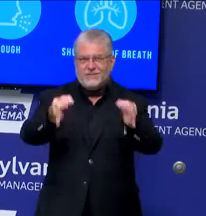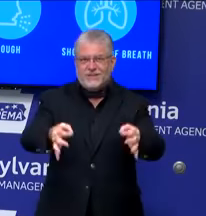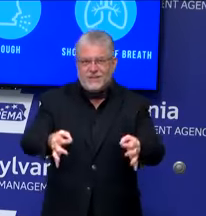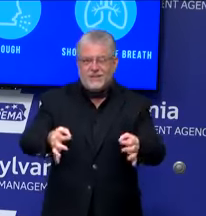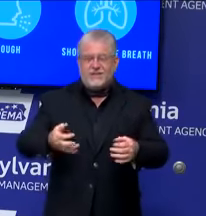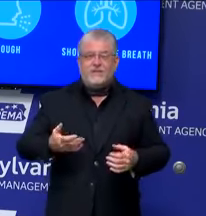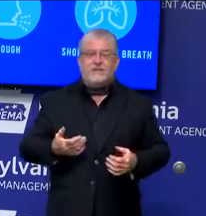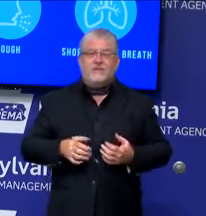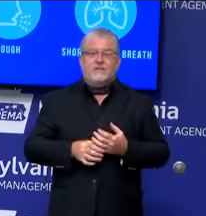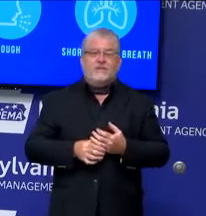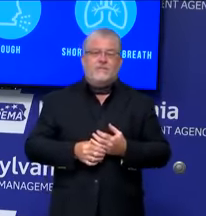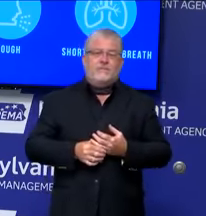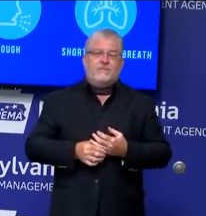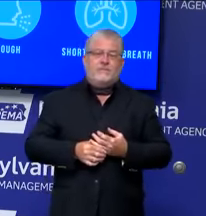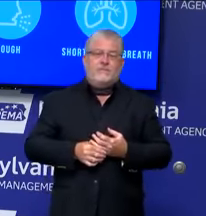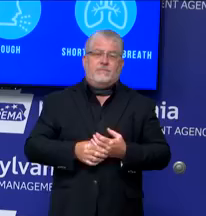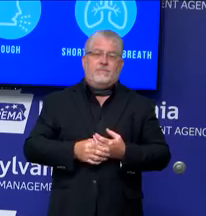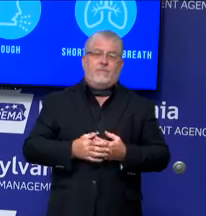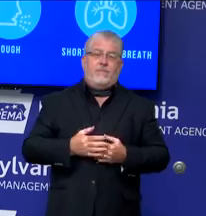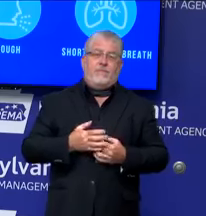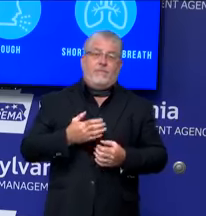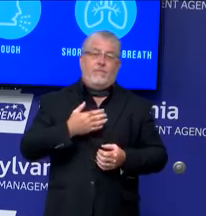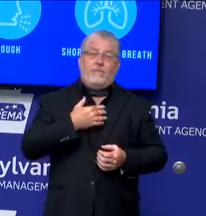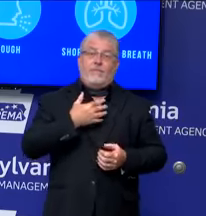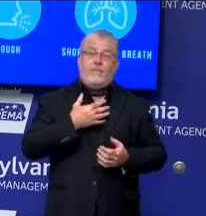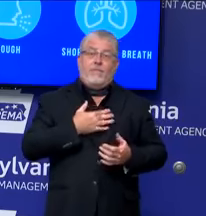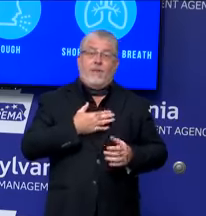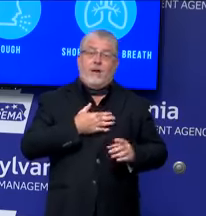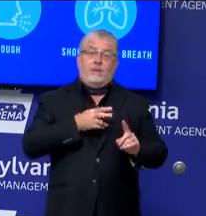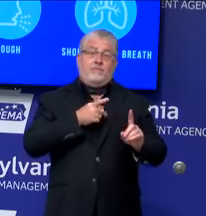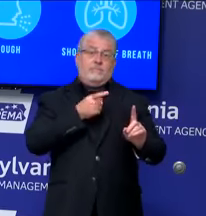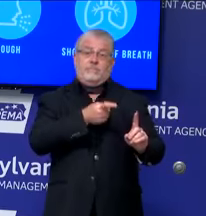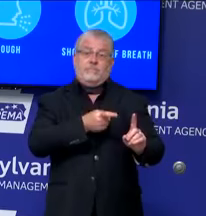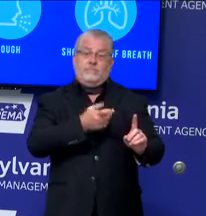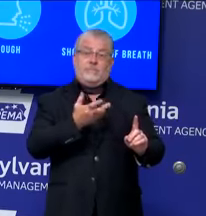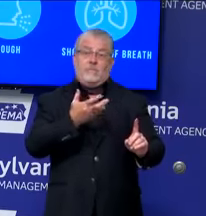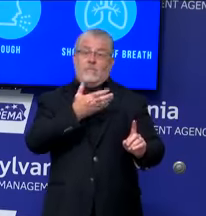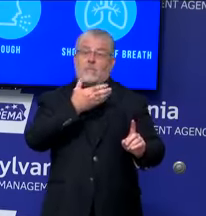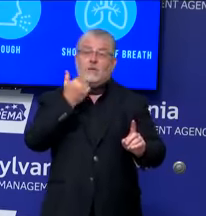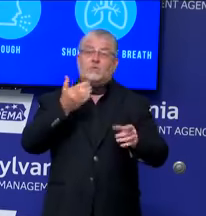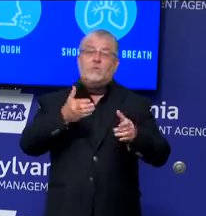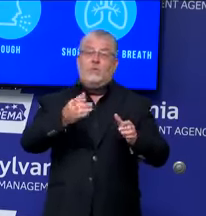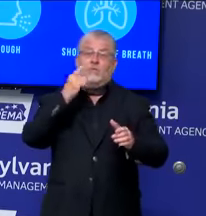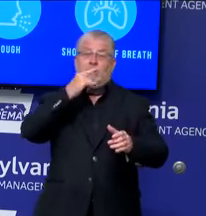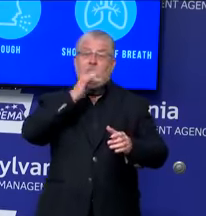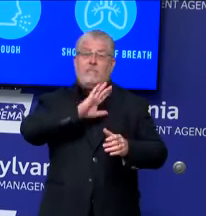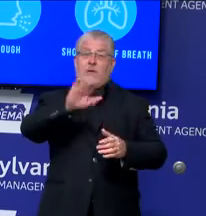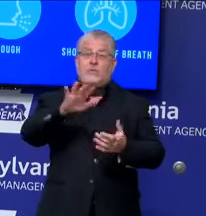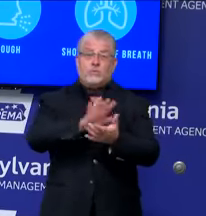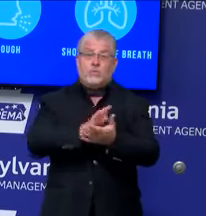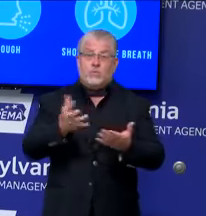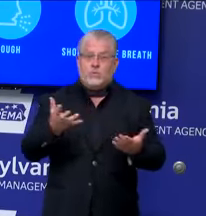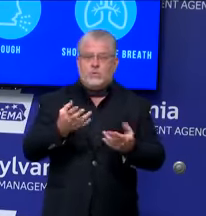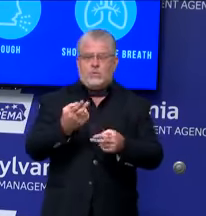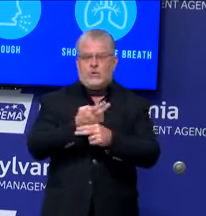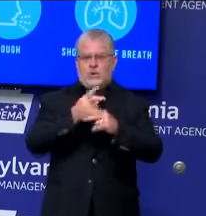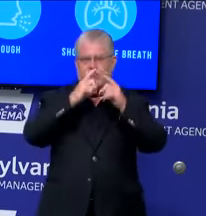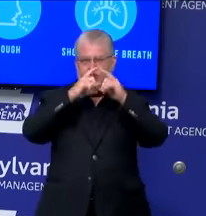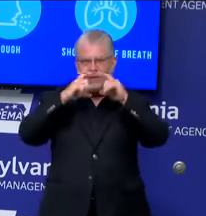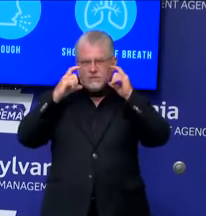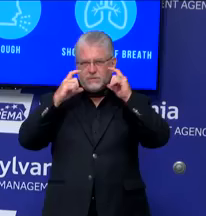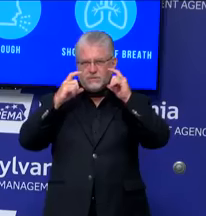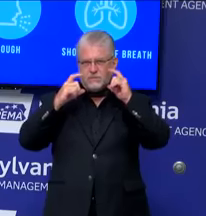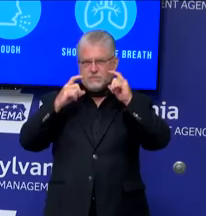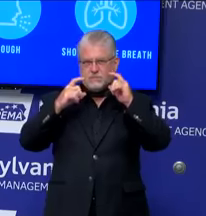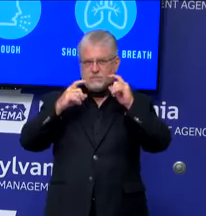that we can get kids back to school, the best way is for everyone to wear – if I can find it